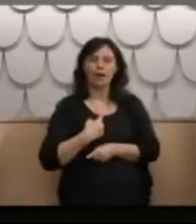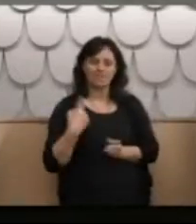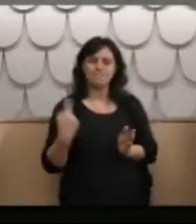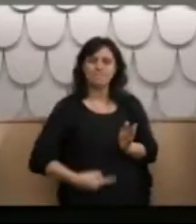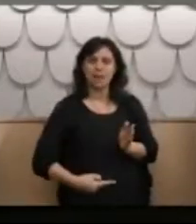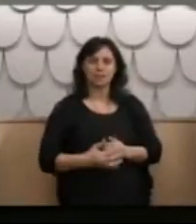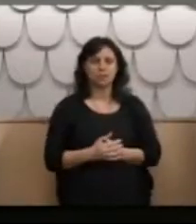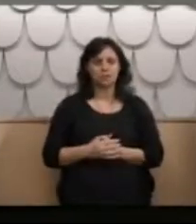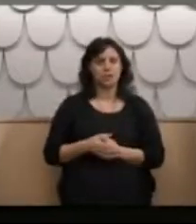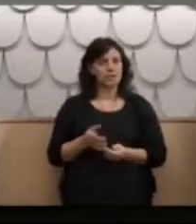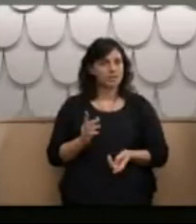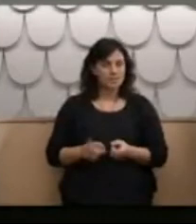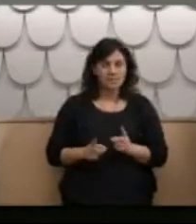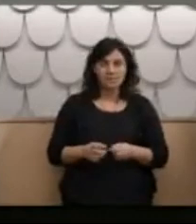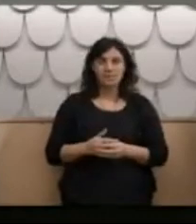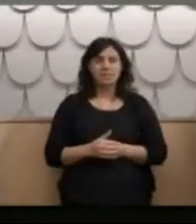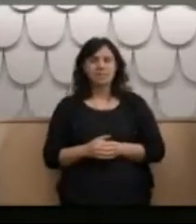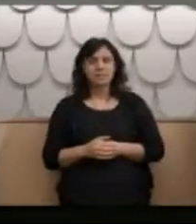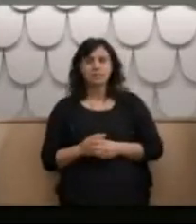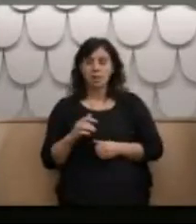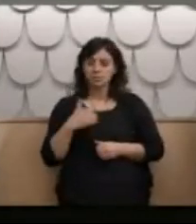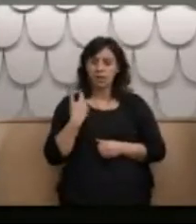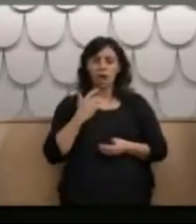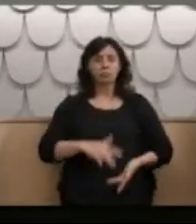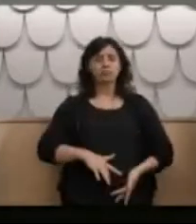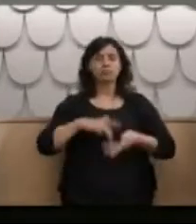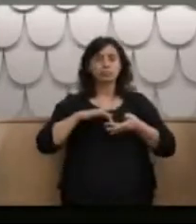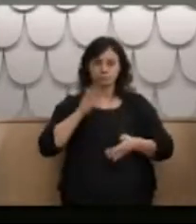Some weeks I got it even when I didn't think I'd done anything wrong.